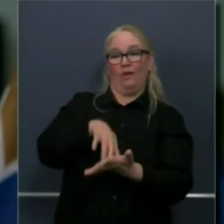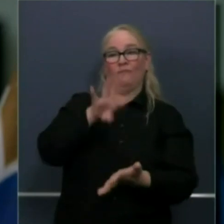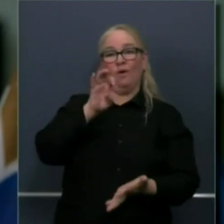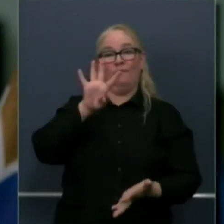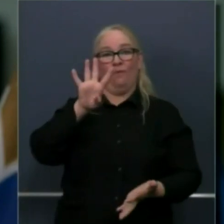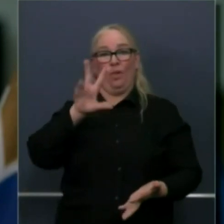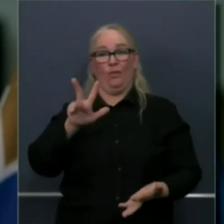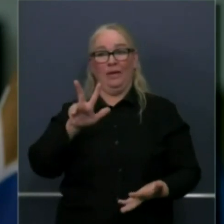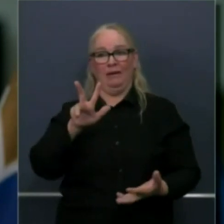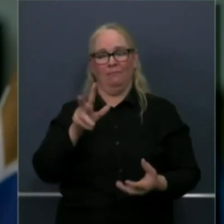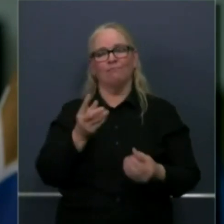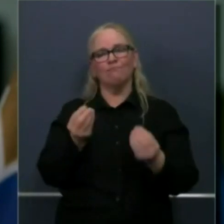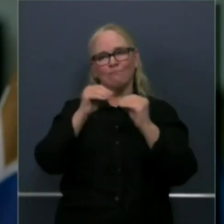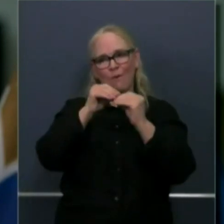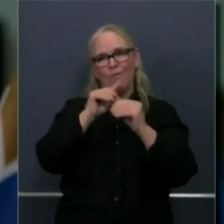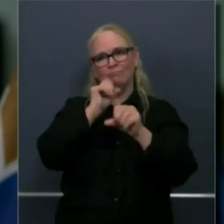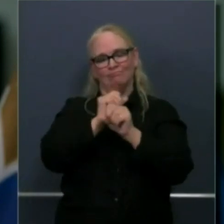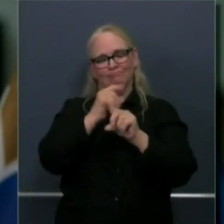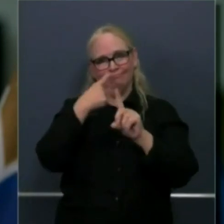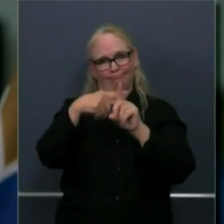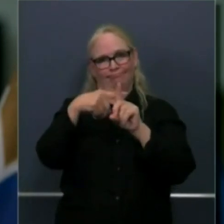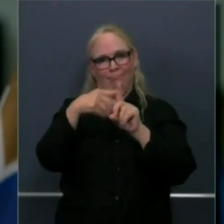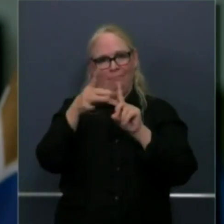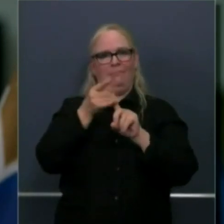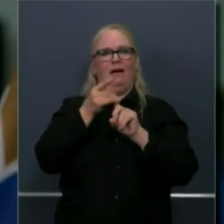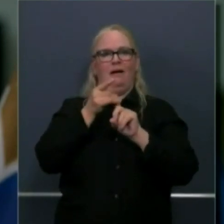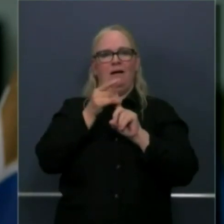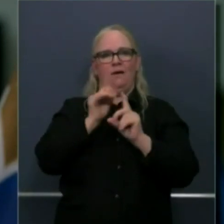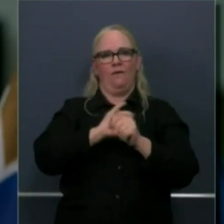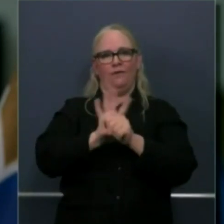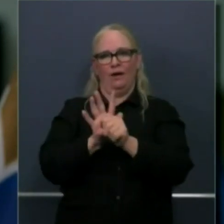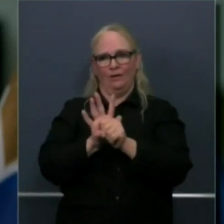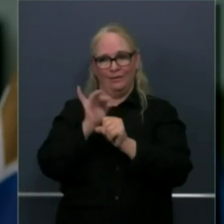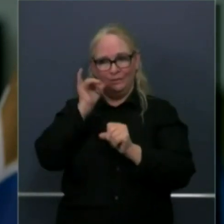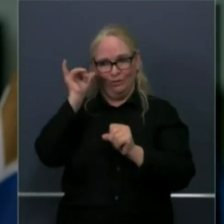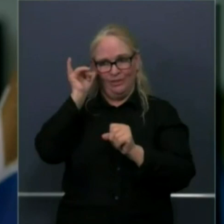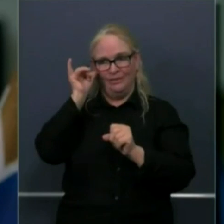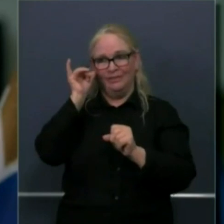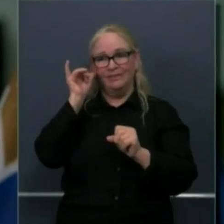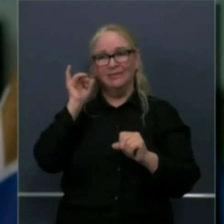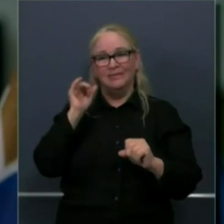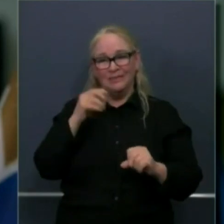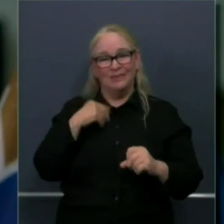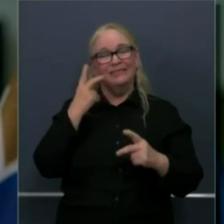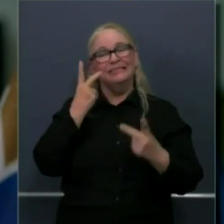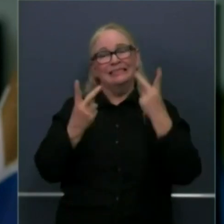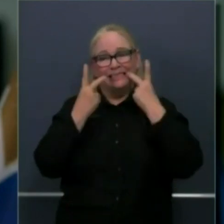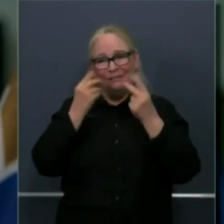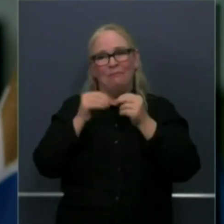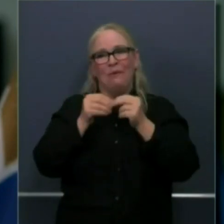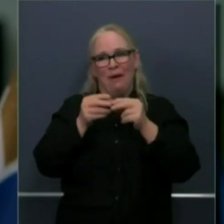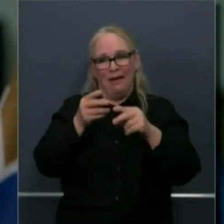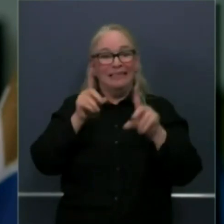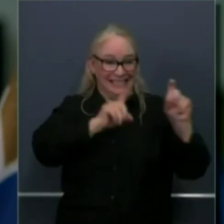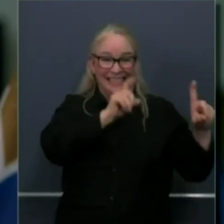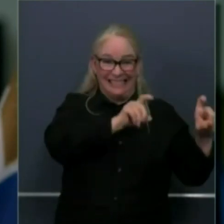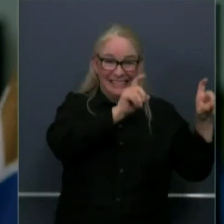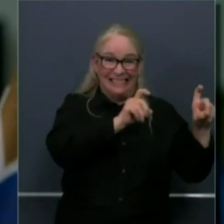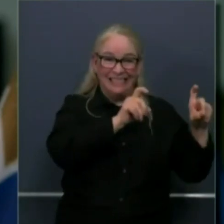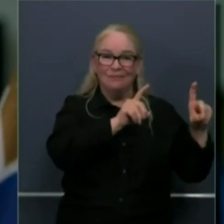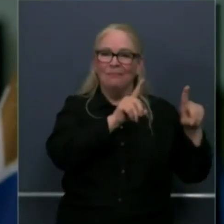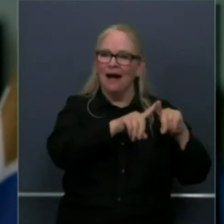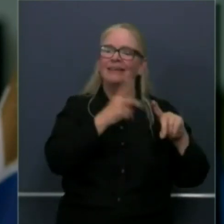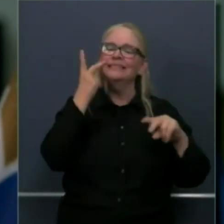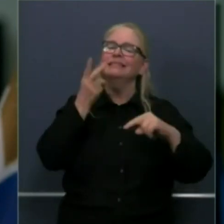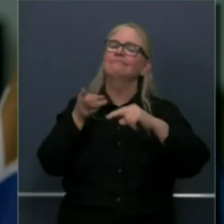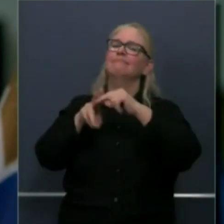tests tests uh yesterday alone so we we've seen more people tested still seeing an increase in the